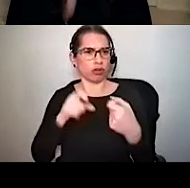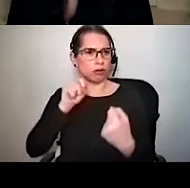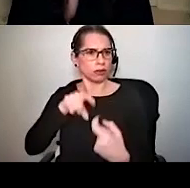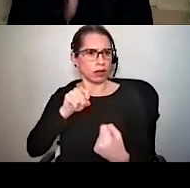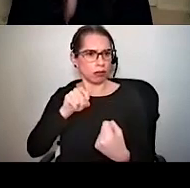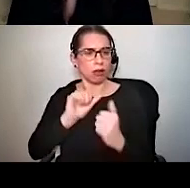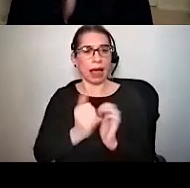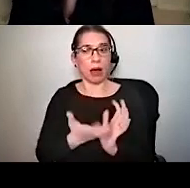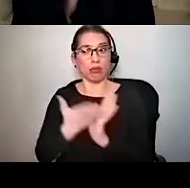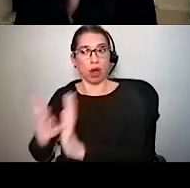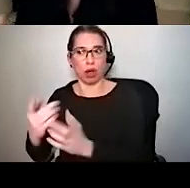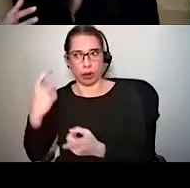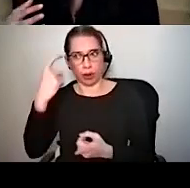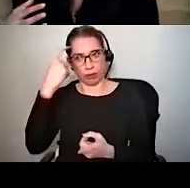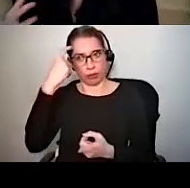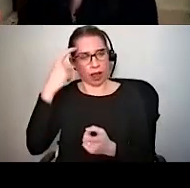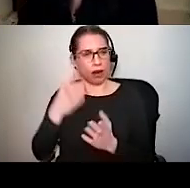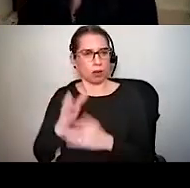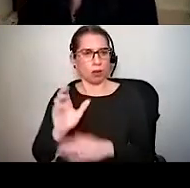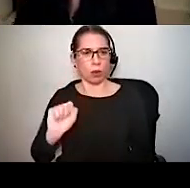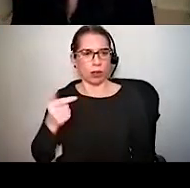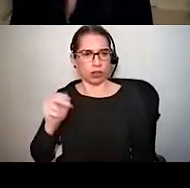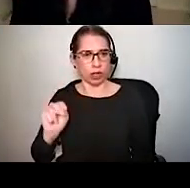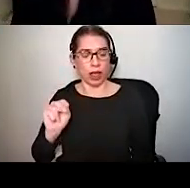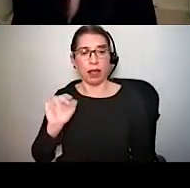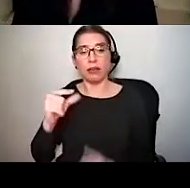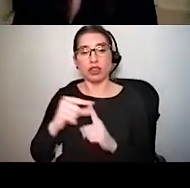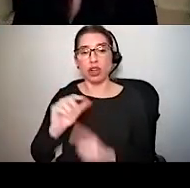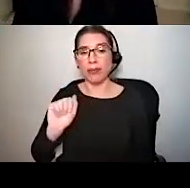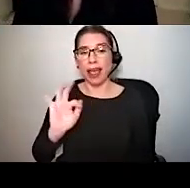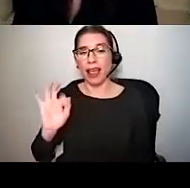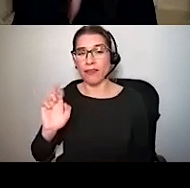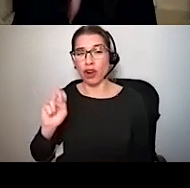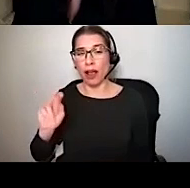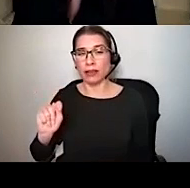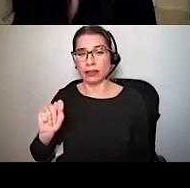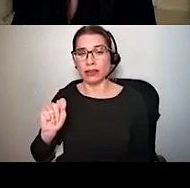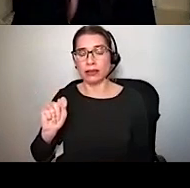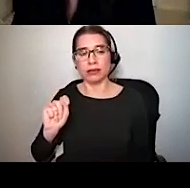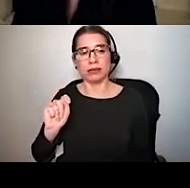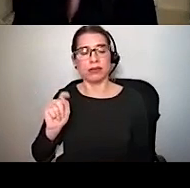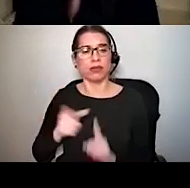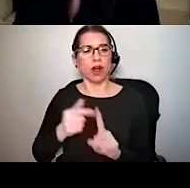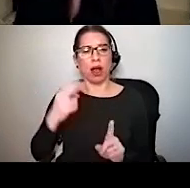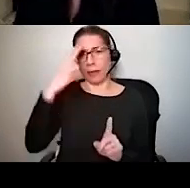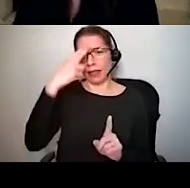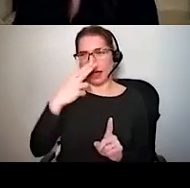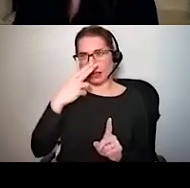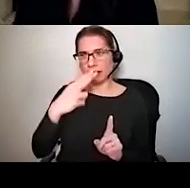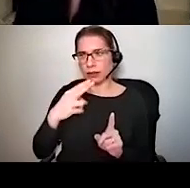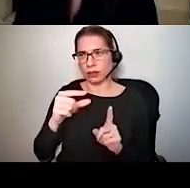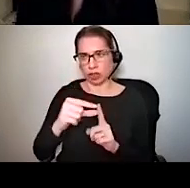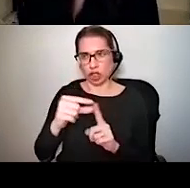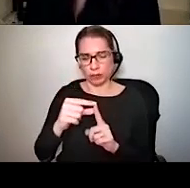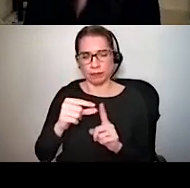ganglion neurons. Now the term afferent, which derives from the Latin meaning towards, is used to refer